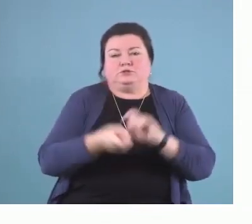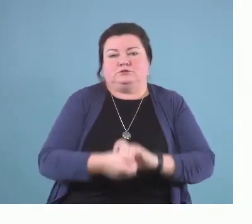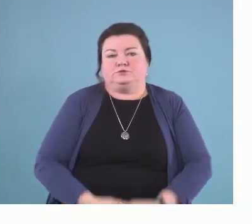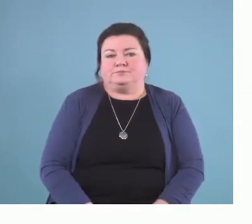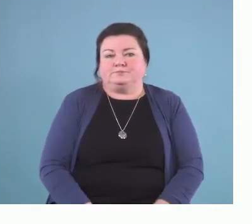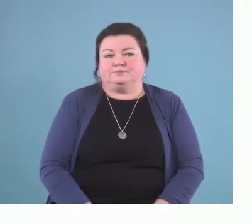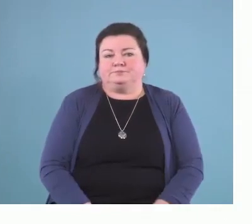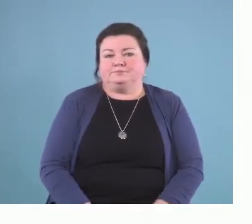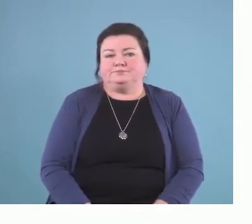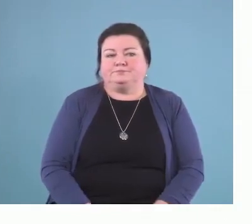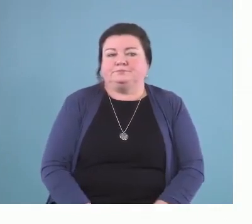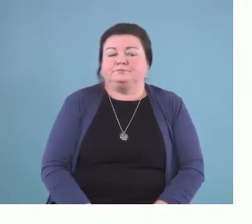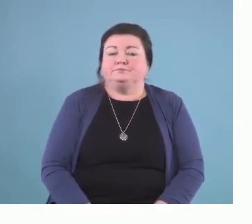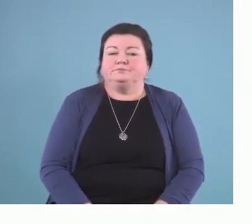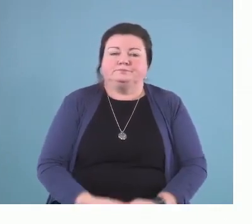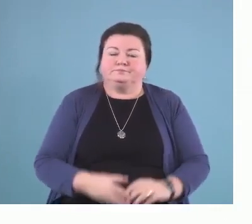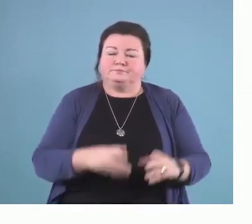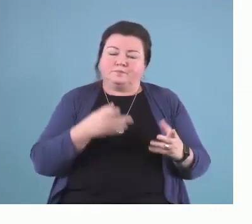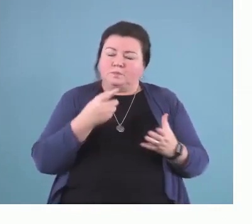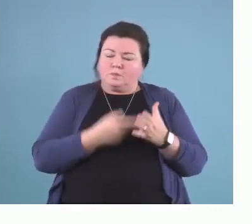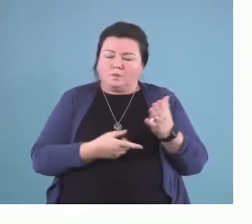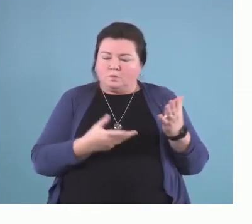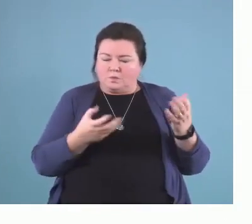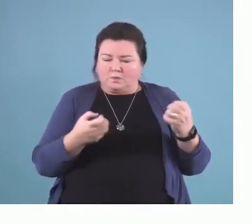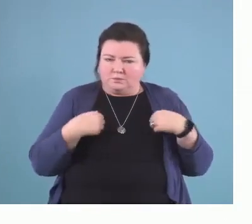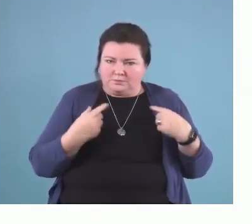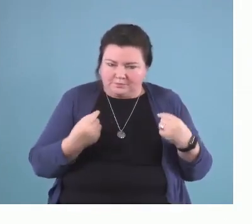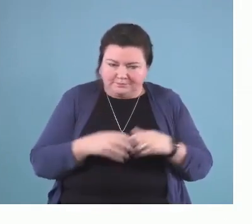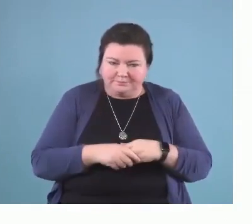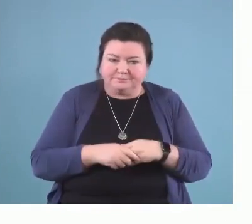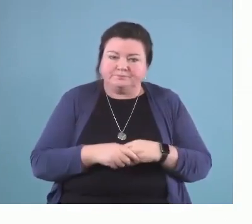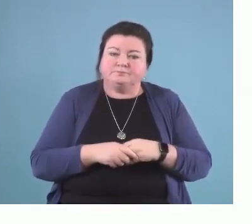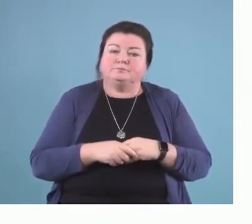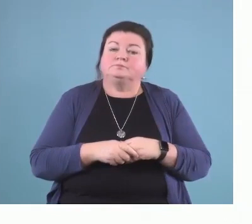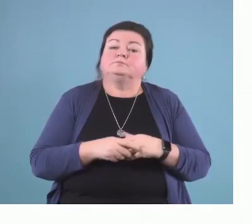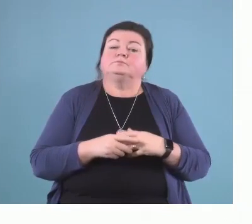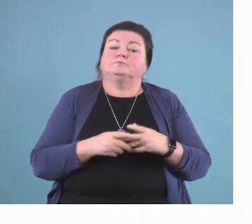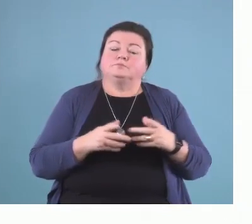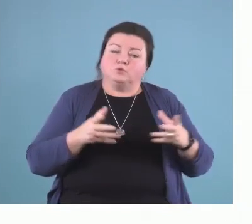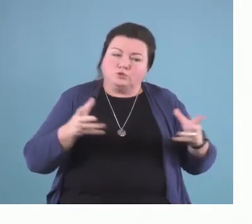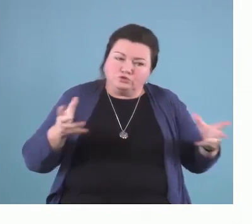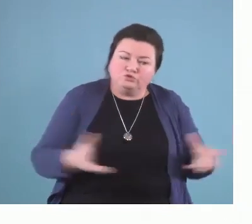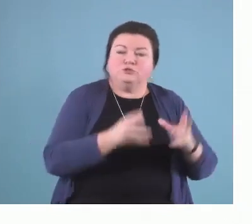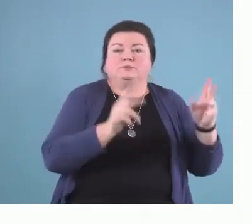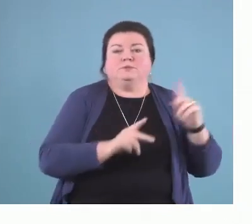So, what we want to be able to do is to move people in terms of motivation